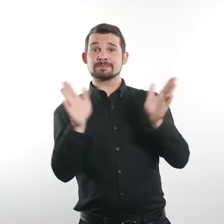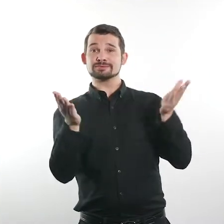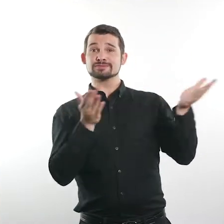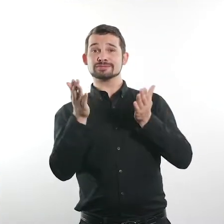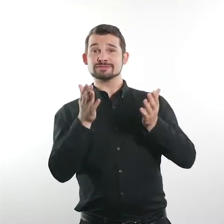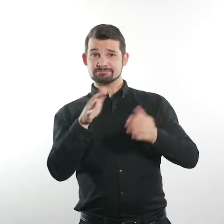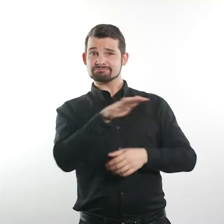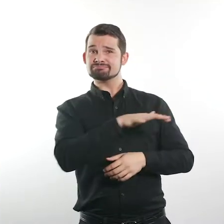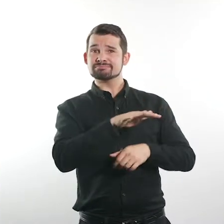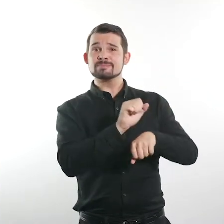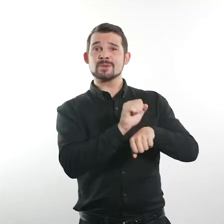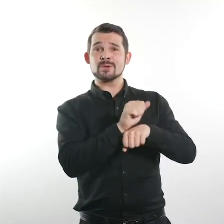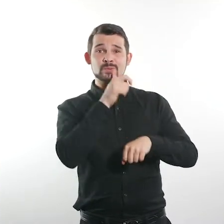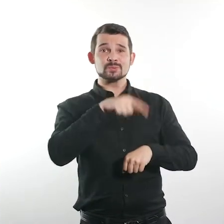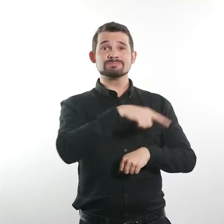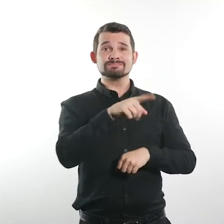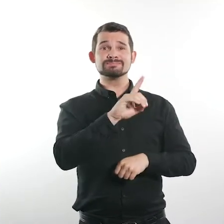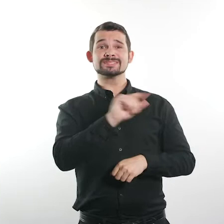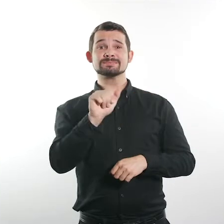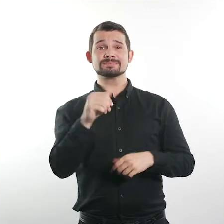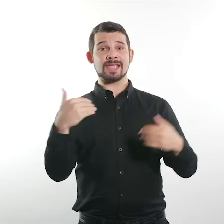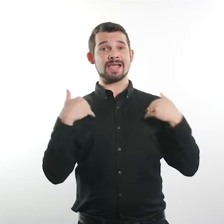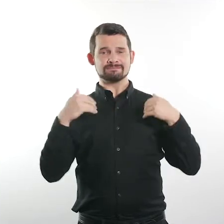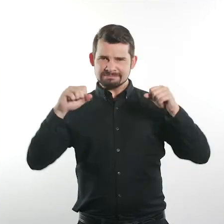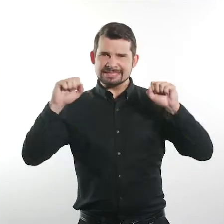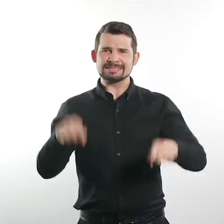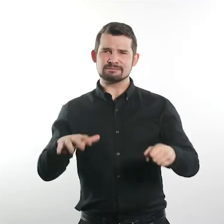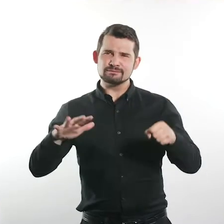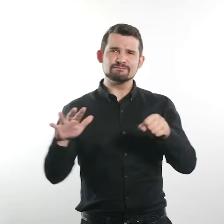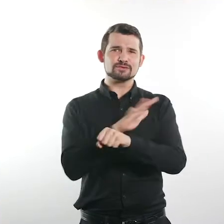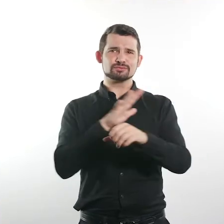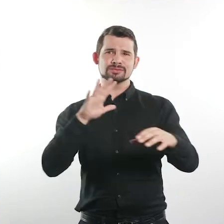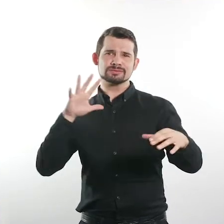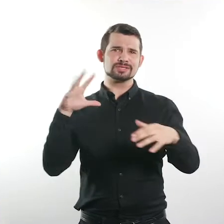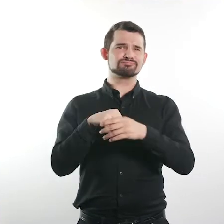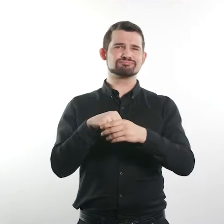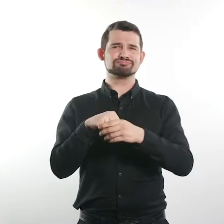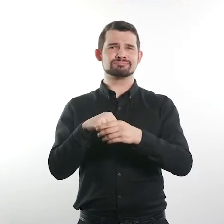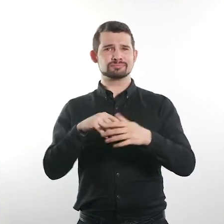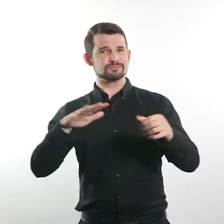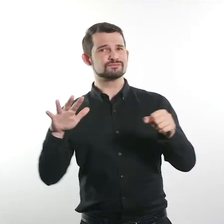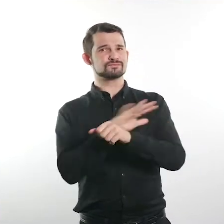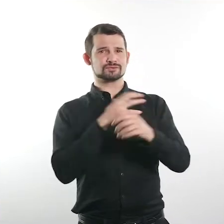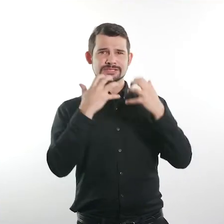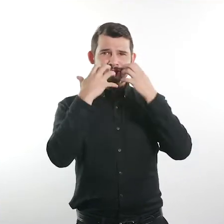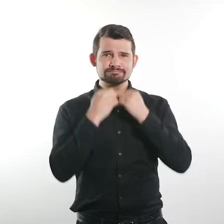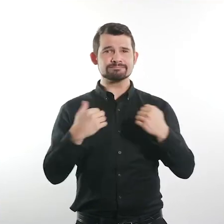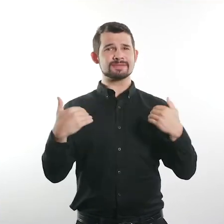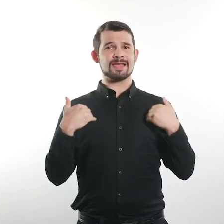public service. A public service where employees with disabilities can fully participate,